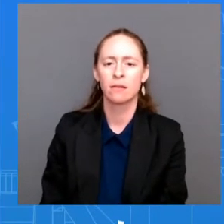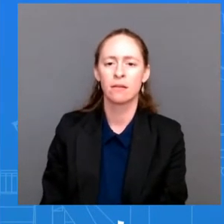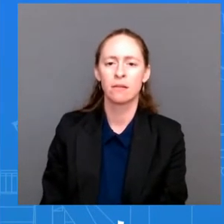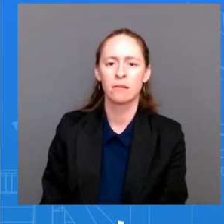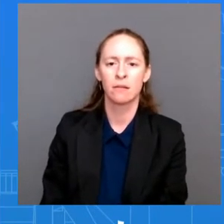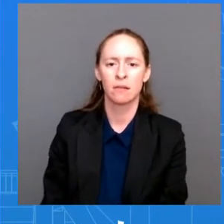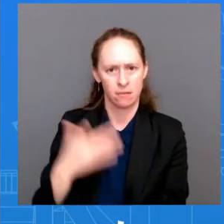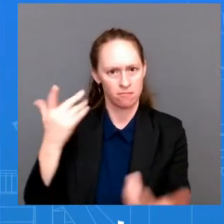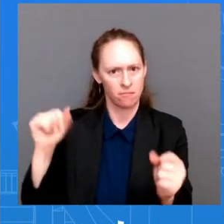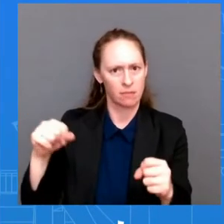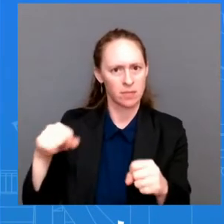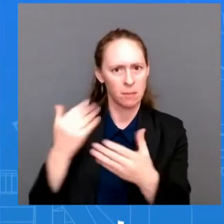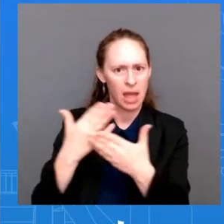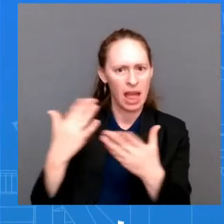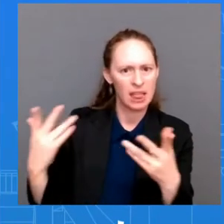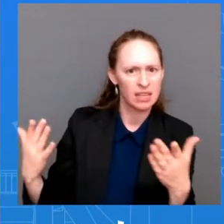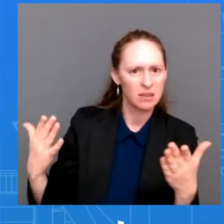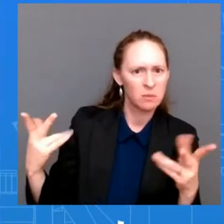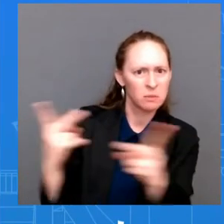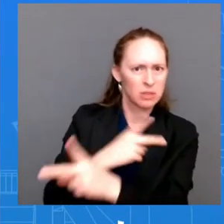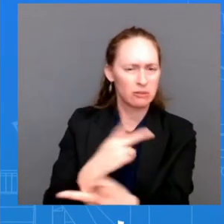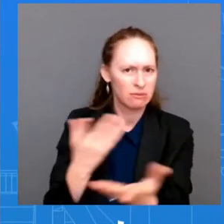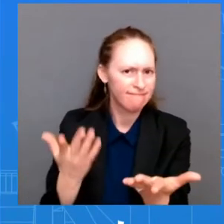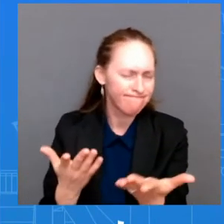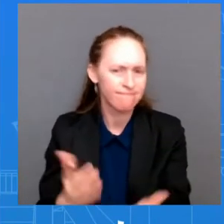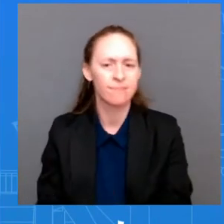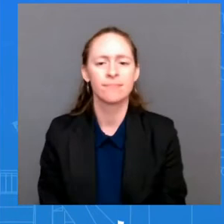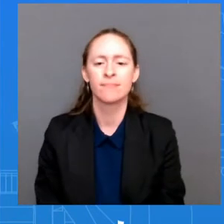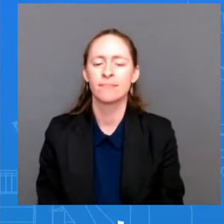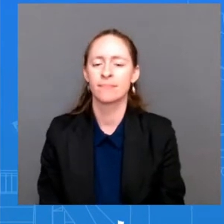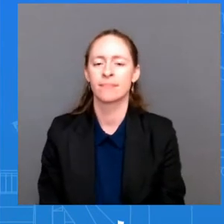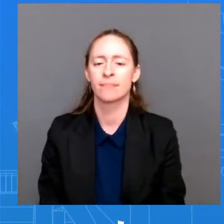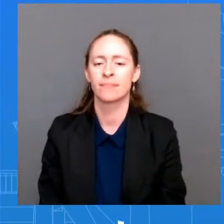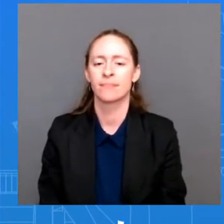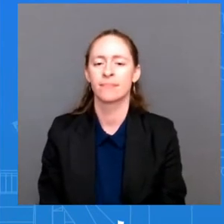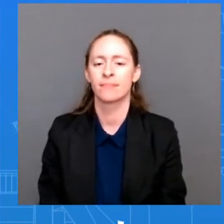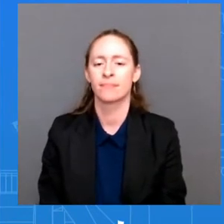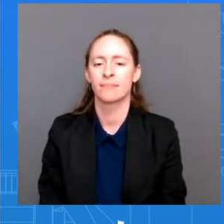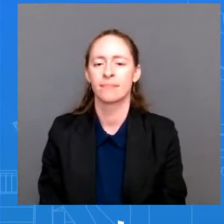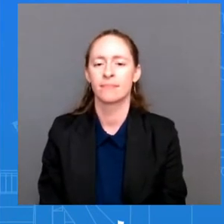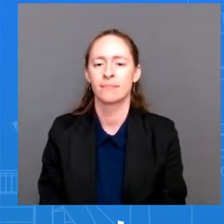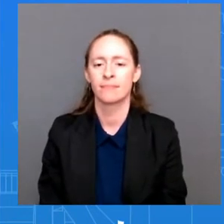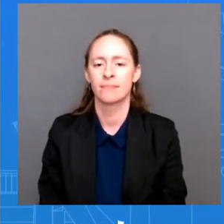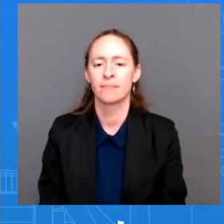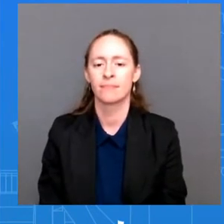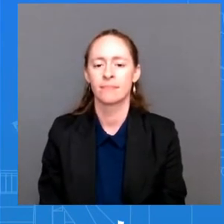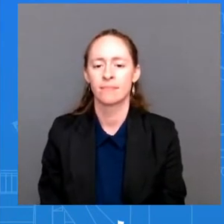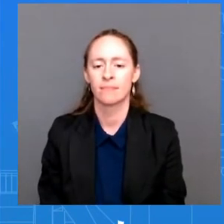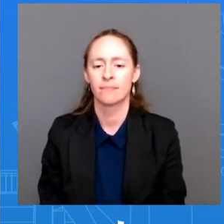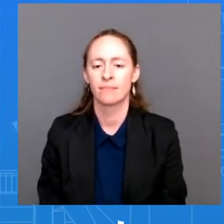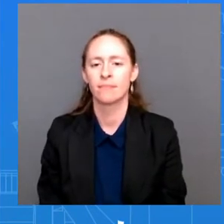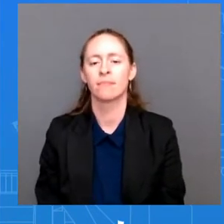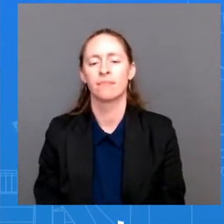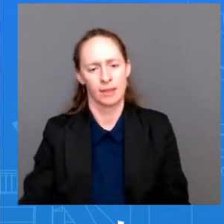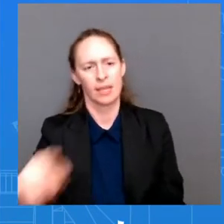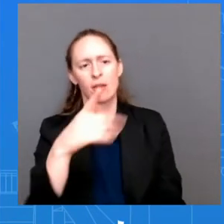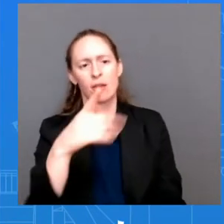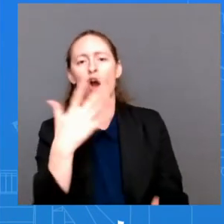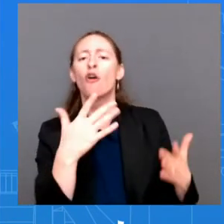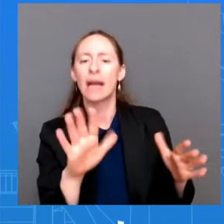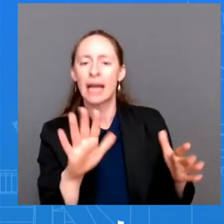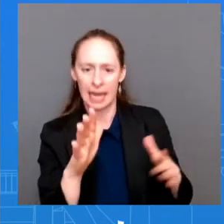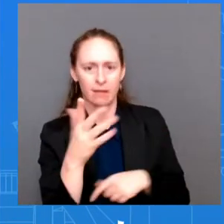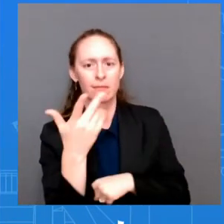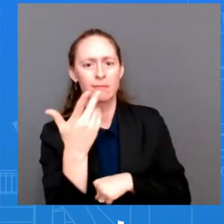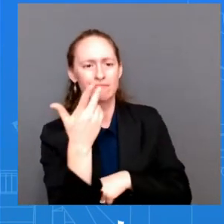You said it right at the top, that they have. They have been out there in recent days with some